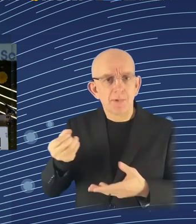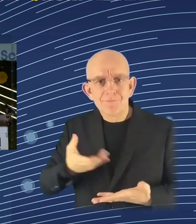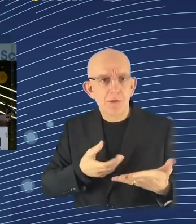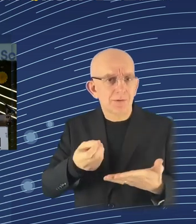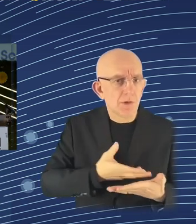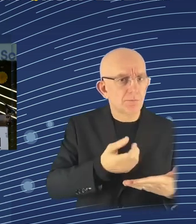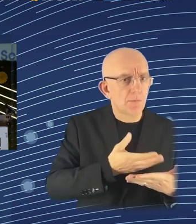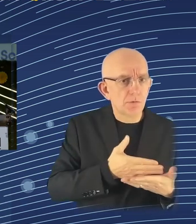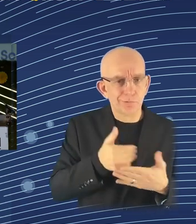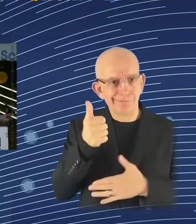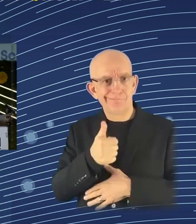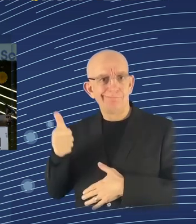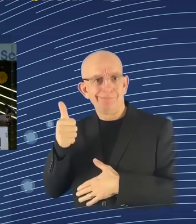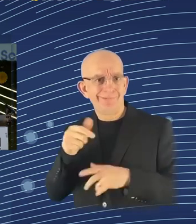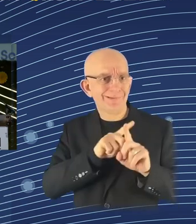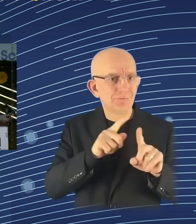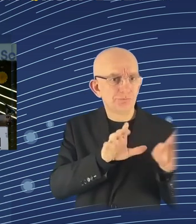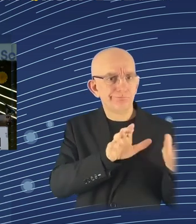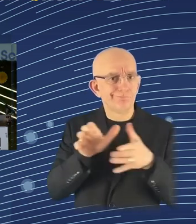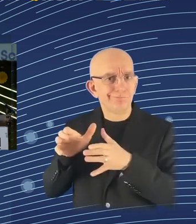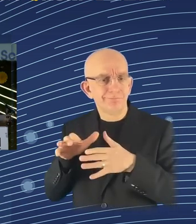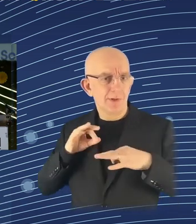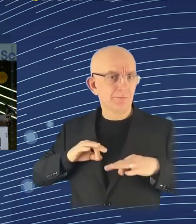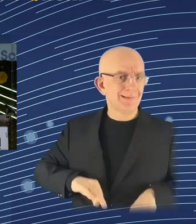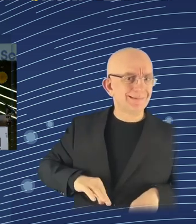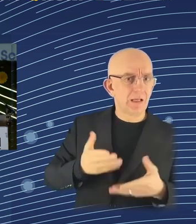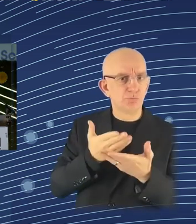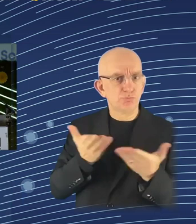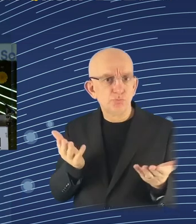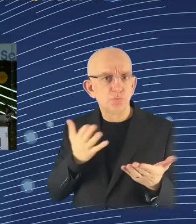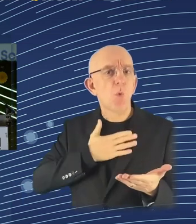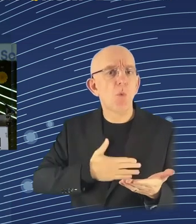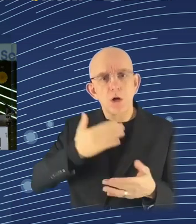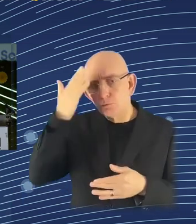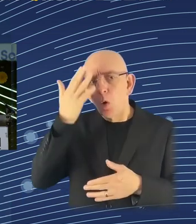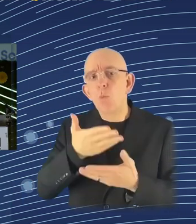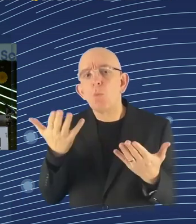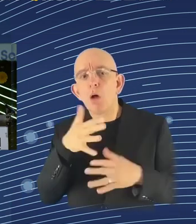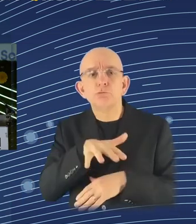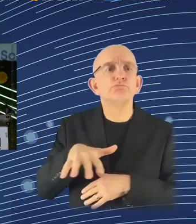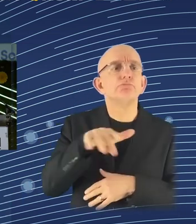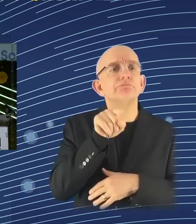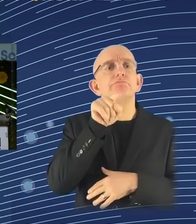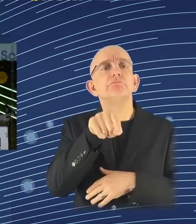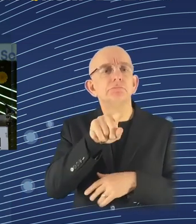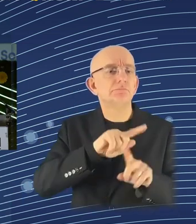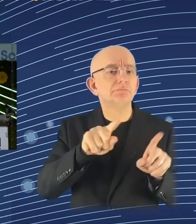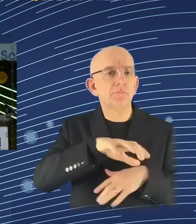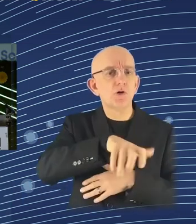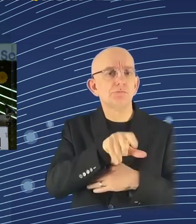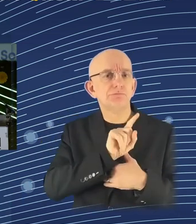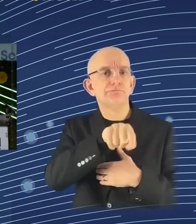happening in their own country with various institutions. You have young civil servants